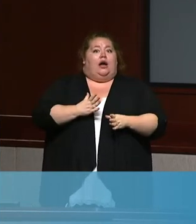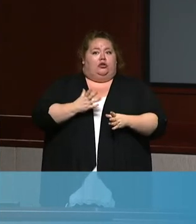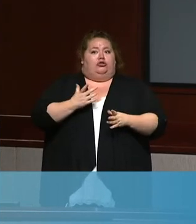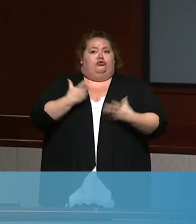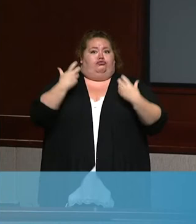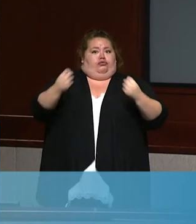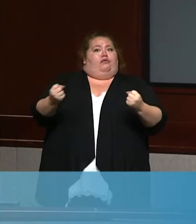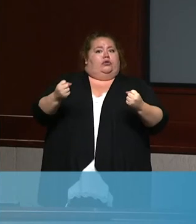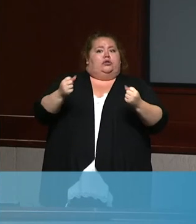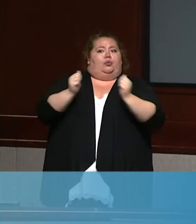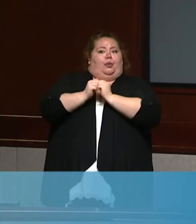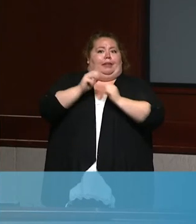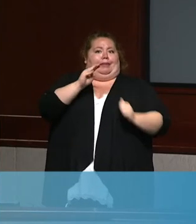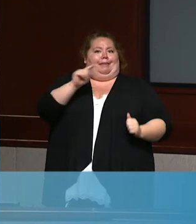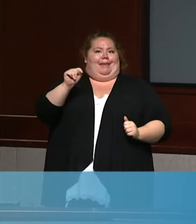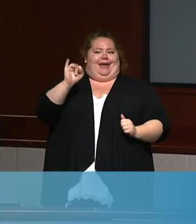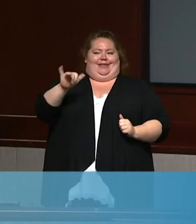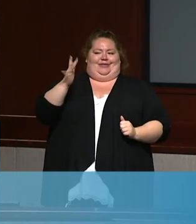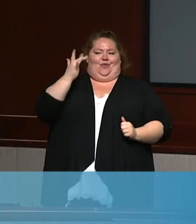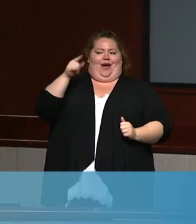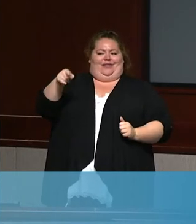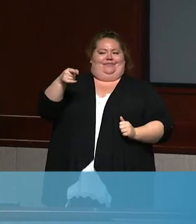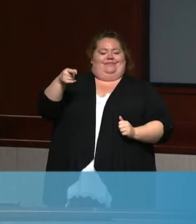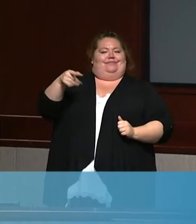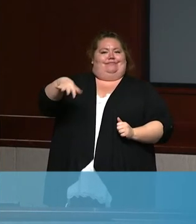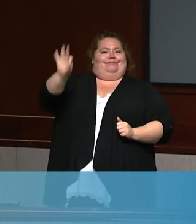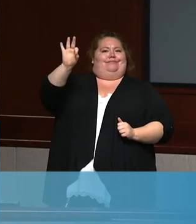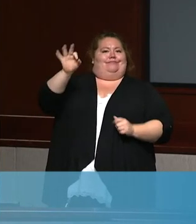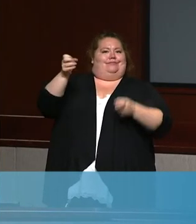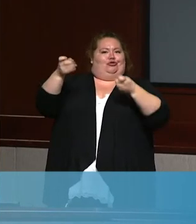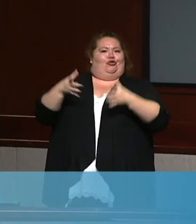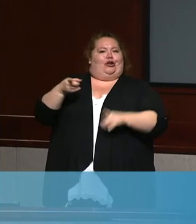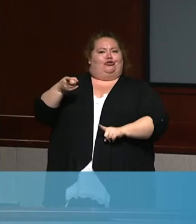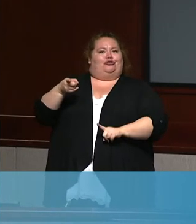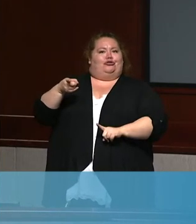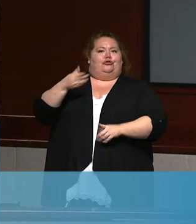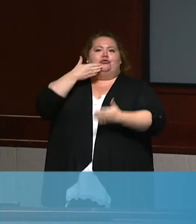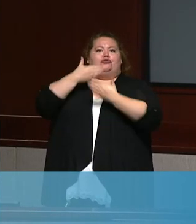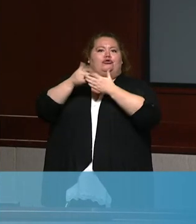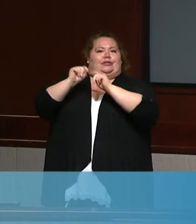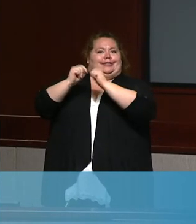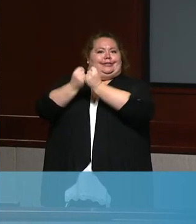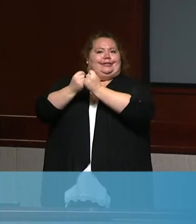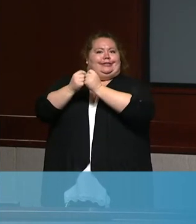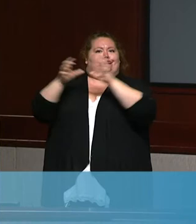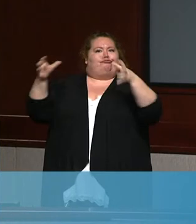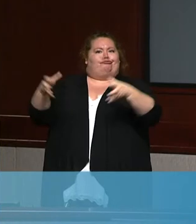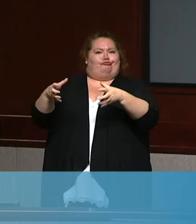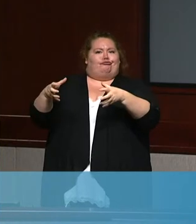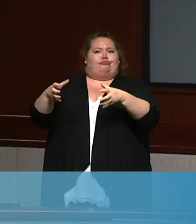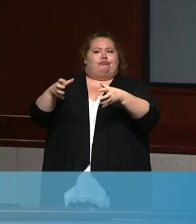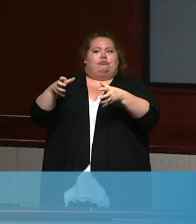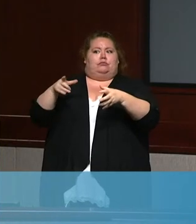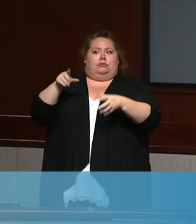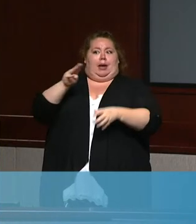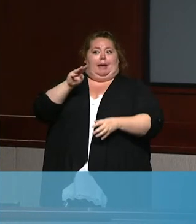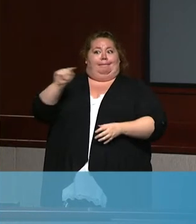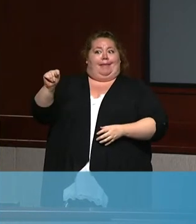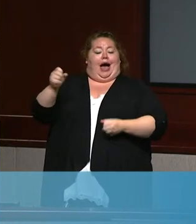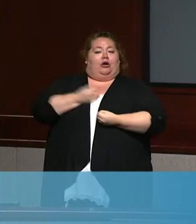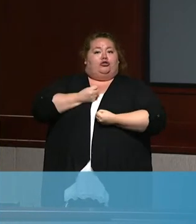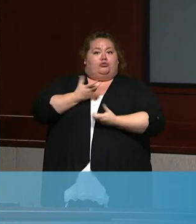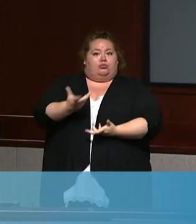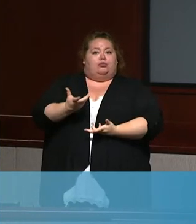director. He's got a great team around him. And I think that if Mr. Constantine is expressing